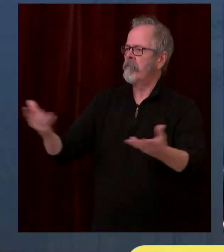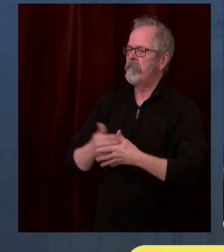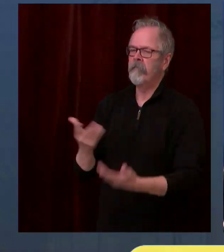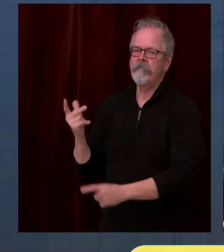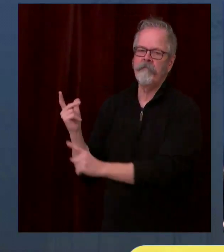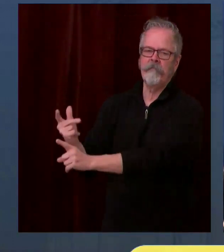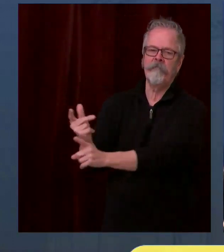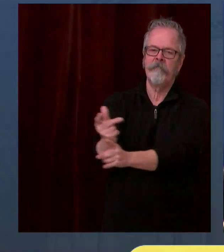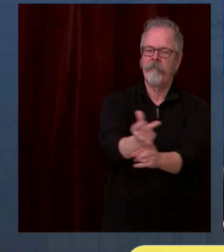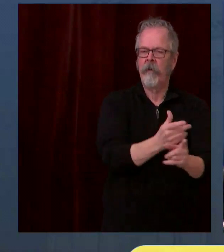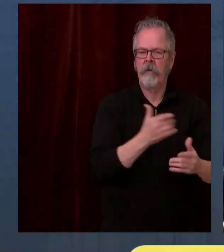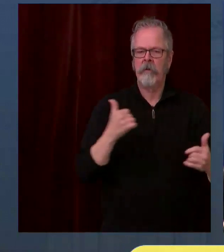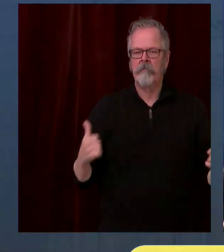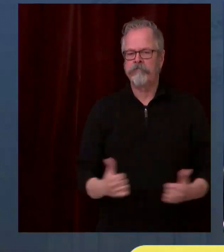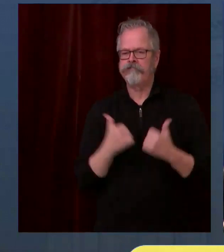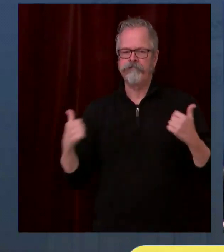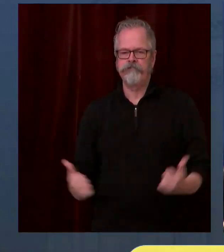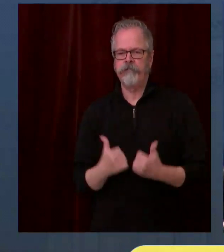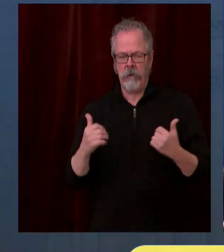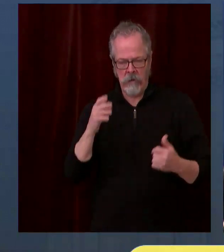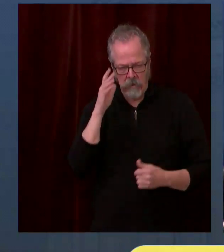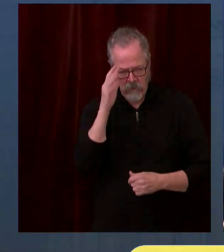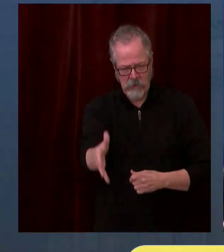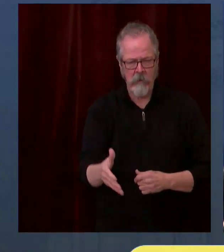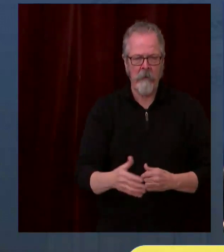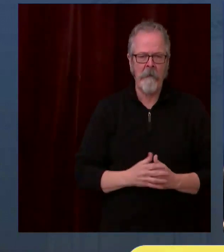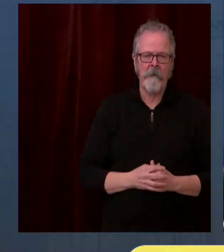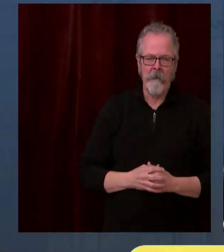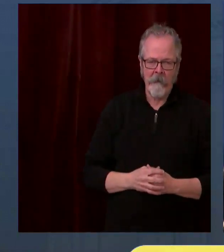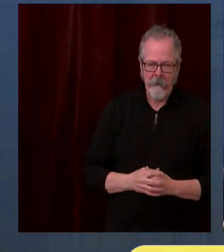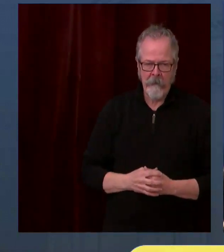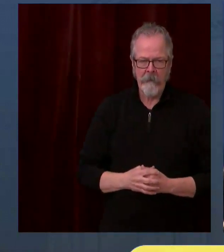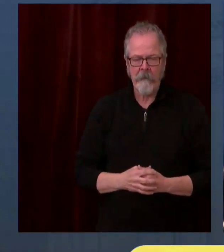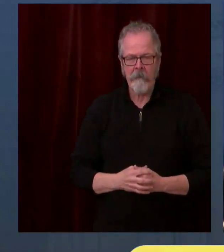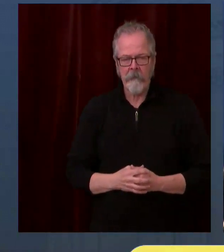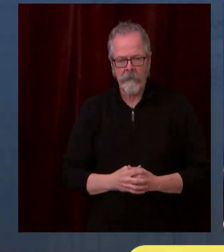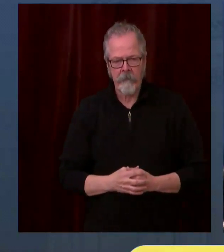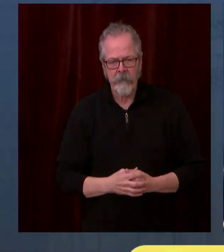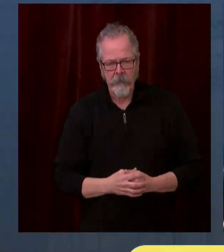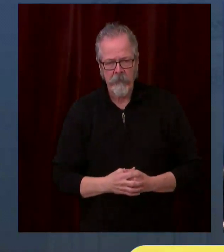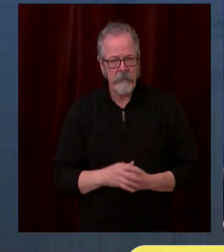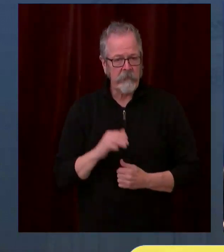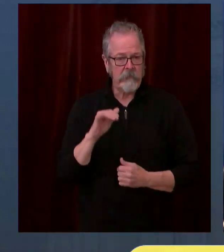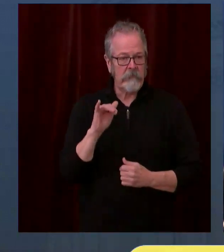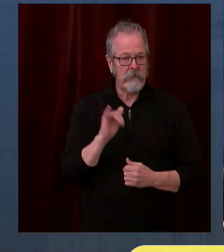things we're announcing today will put us in good shape moving towards that goal.